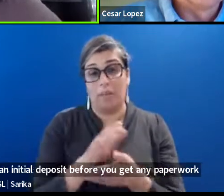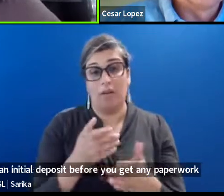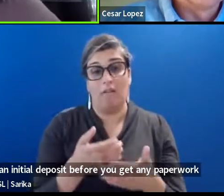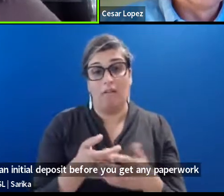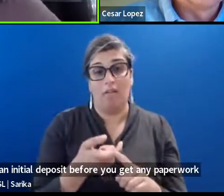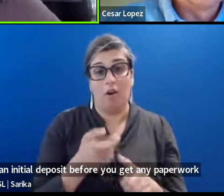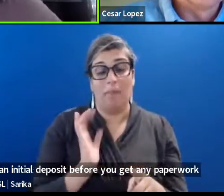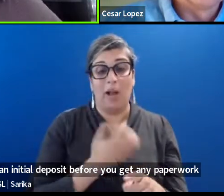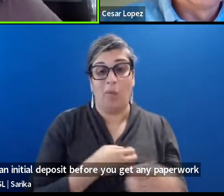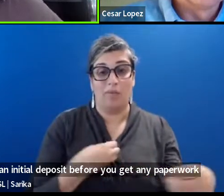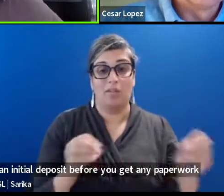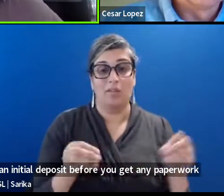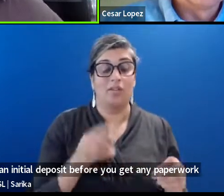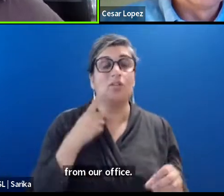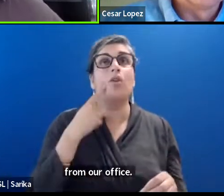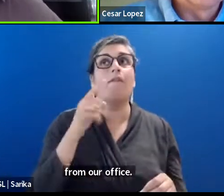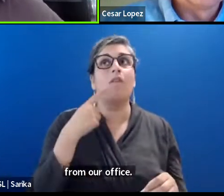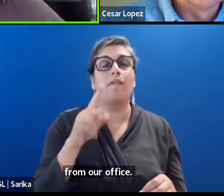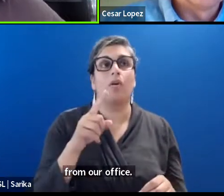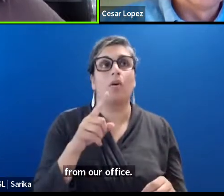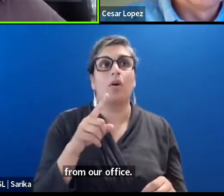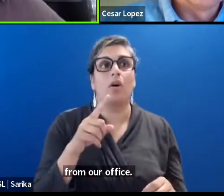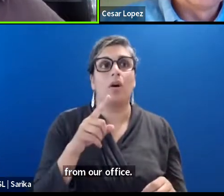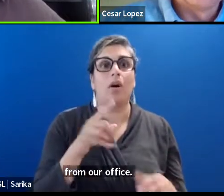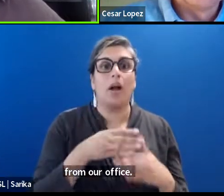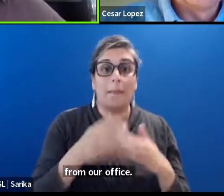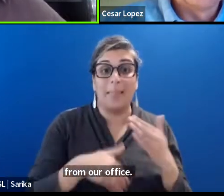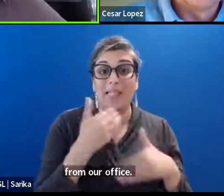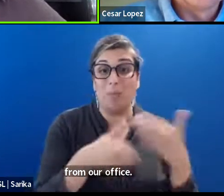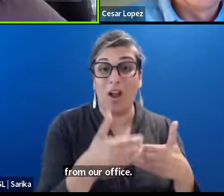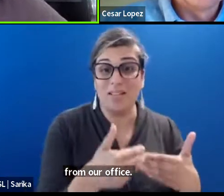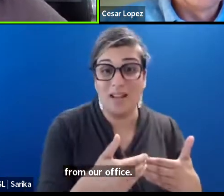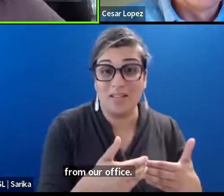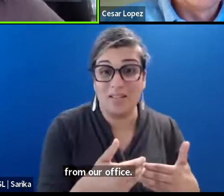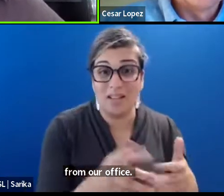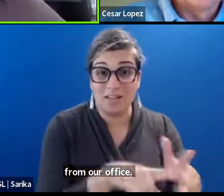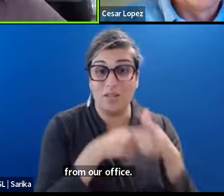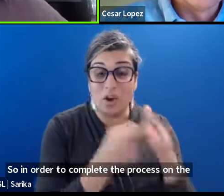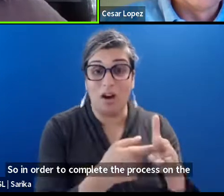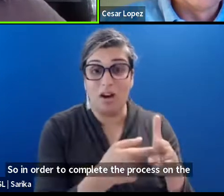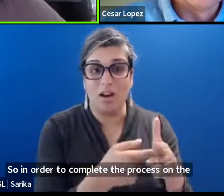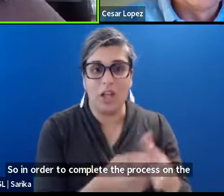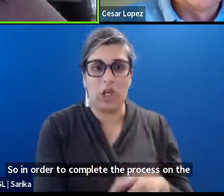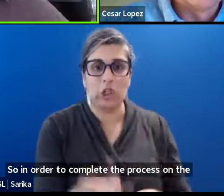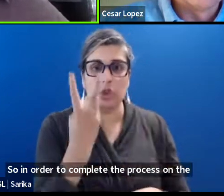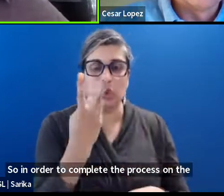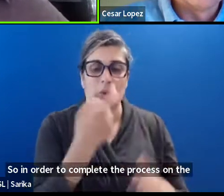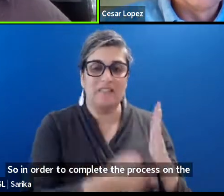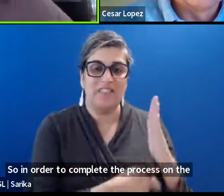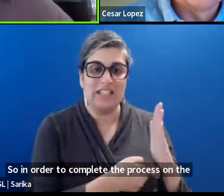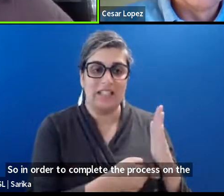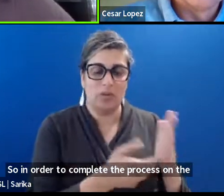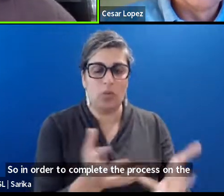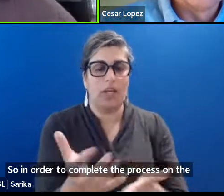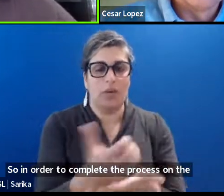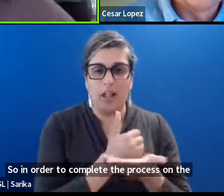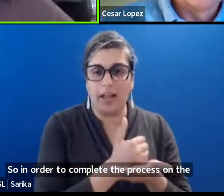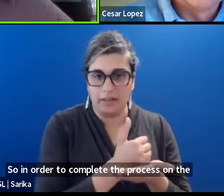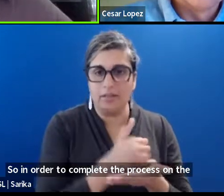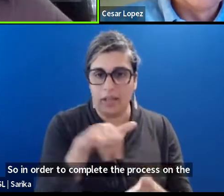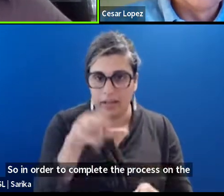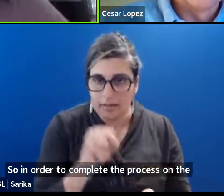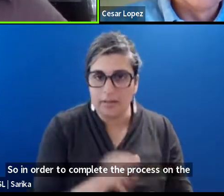in order to complete. prop. The. The process. On the front end. There are two fees. That we do collect. Um.